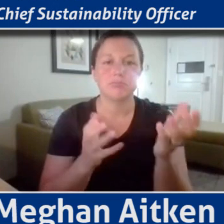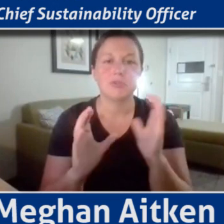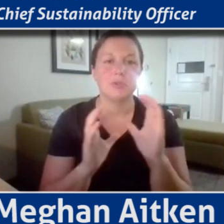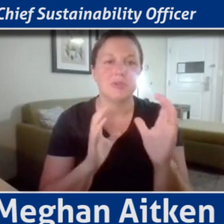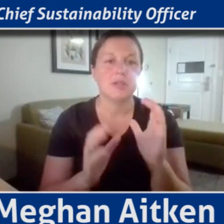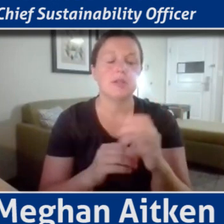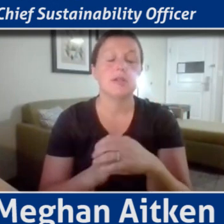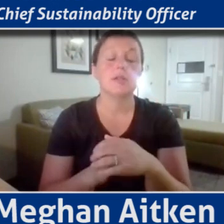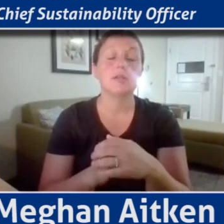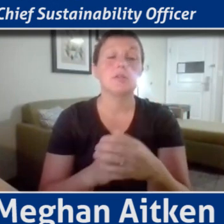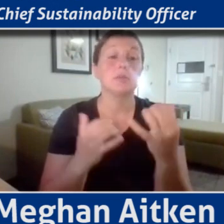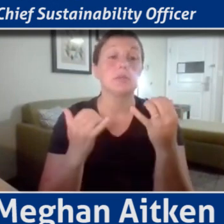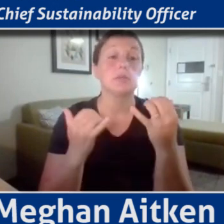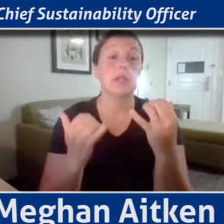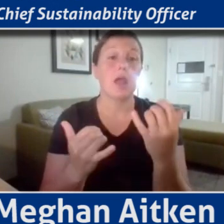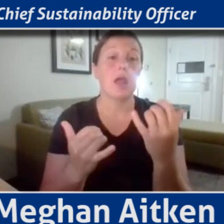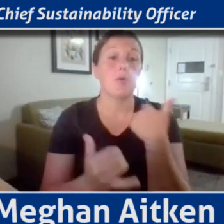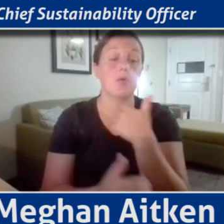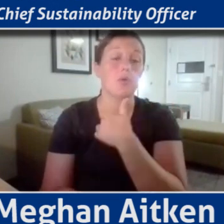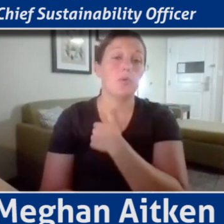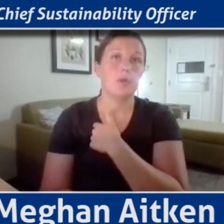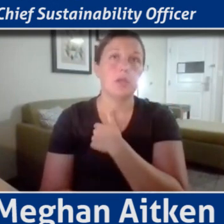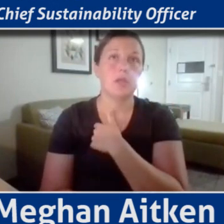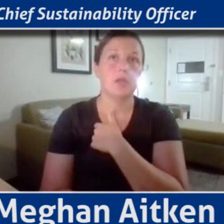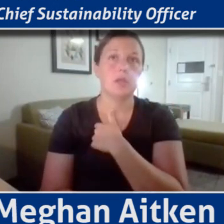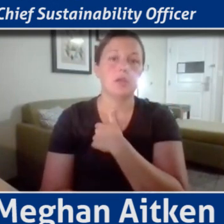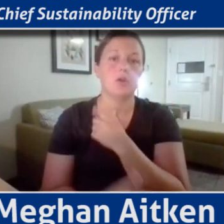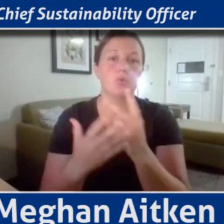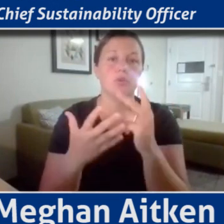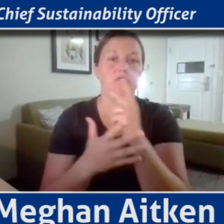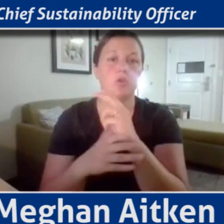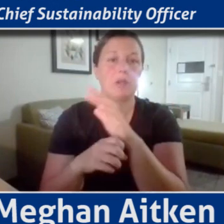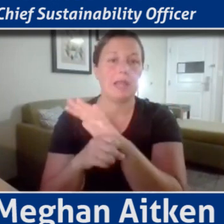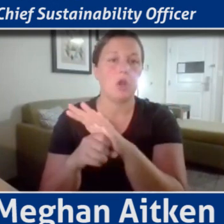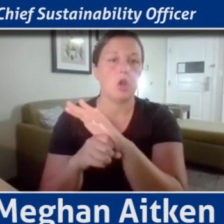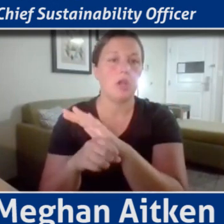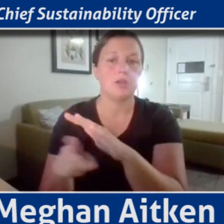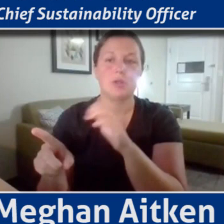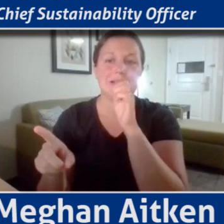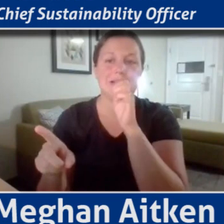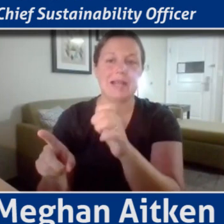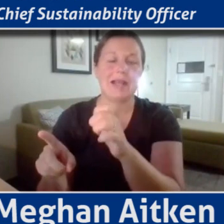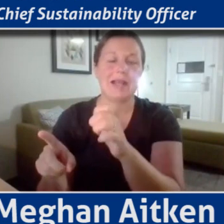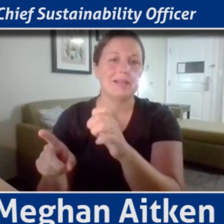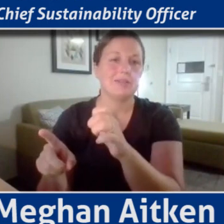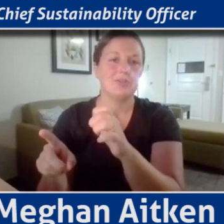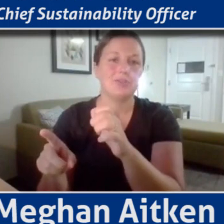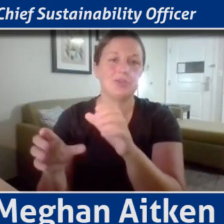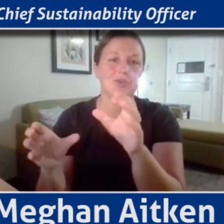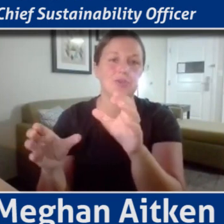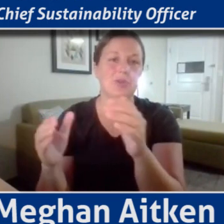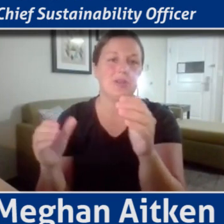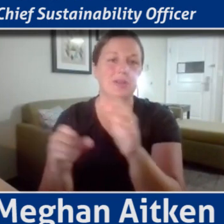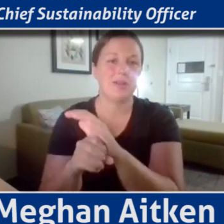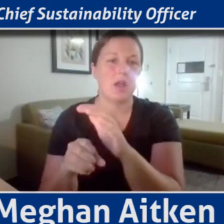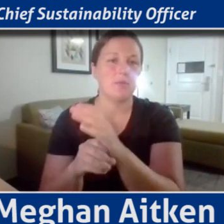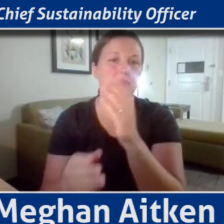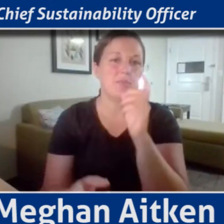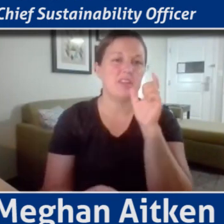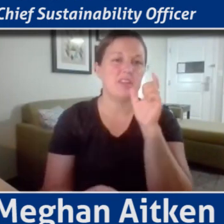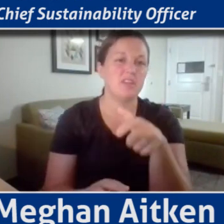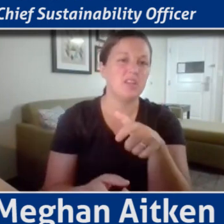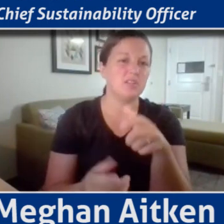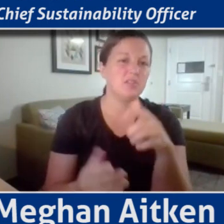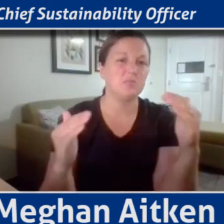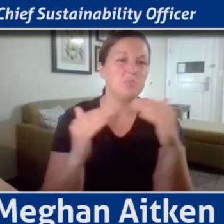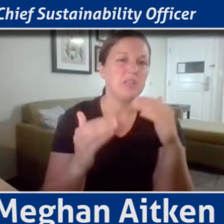areas where we might not have got the information that we needed. And we're hosting a series of bilateral meetings and just doing some last minute